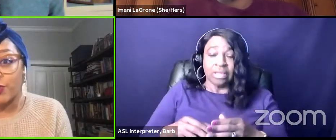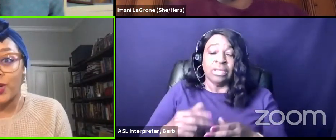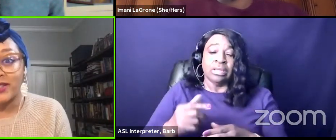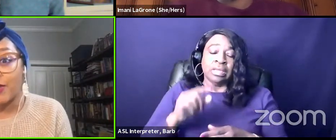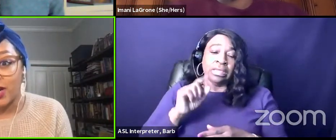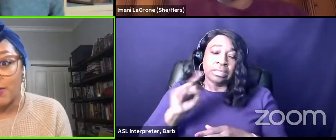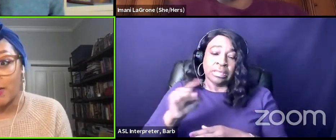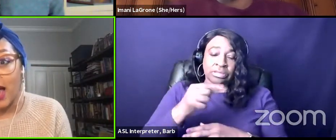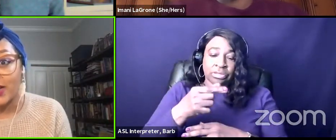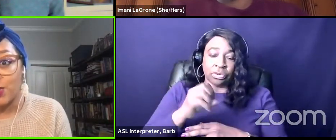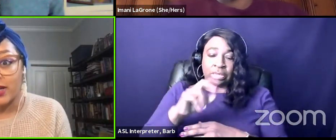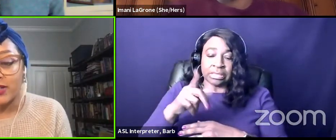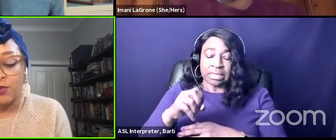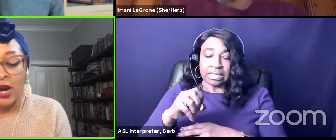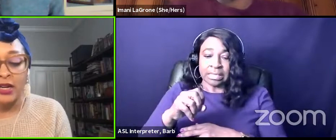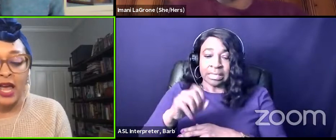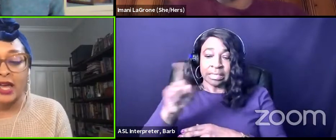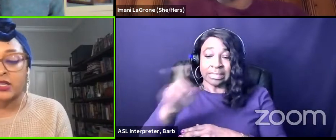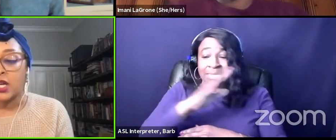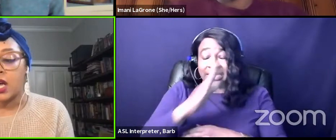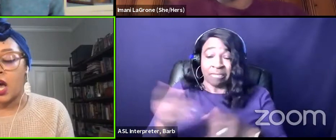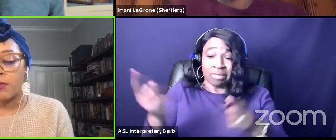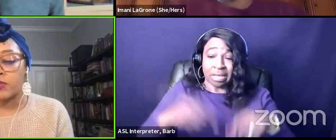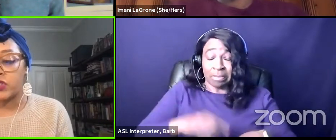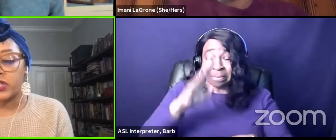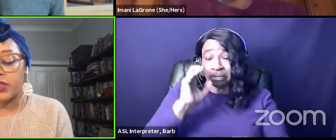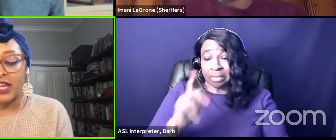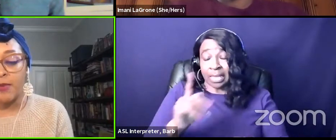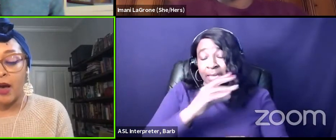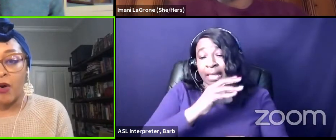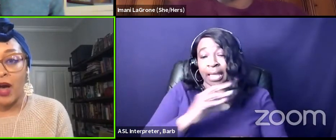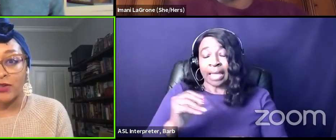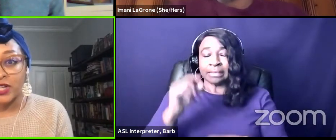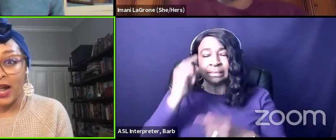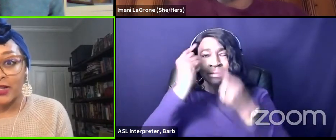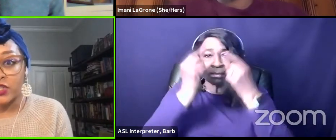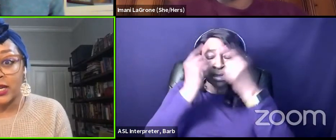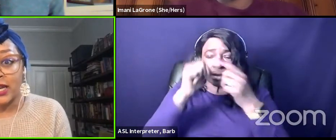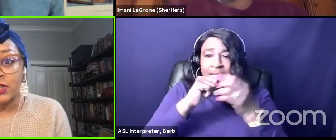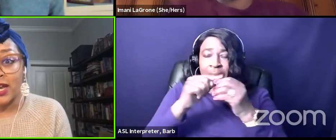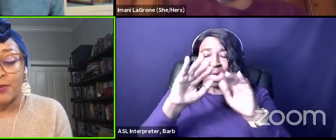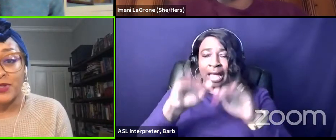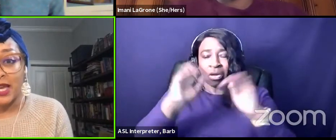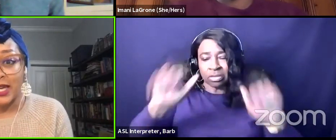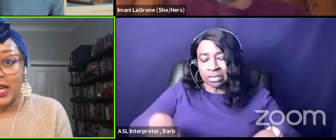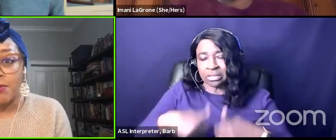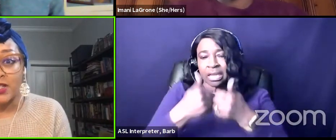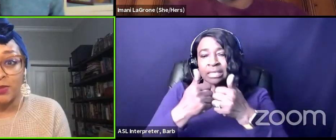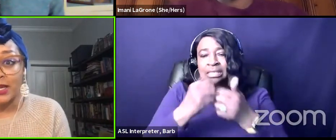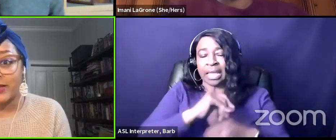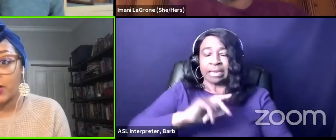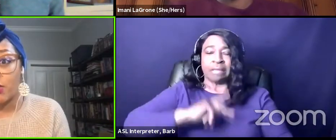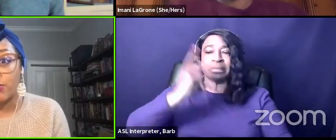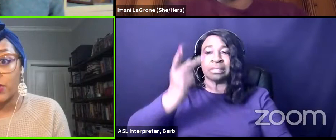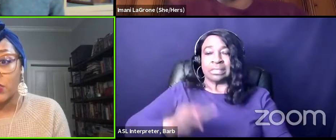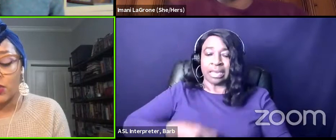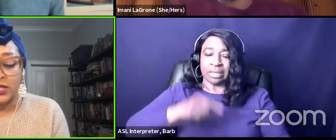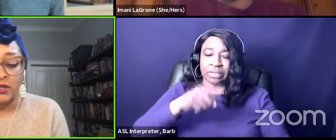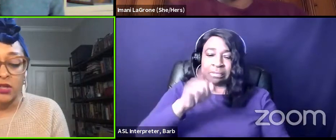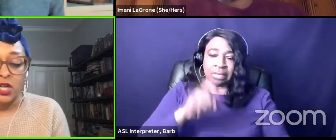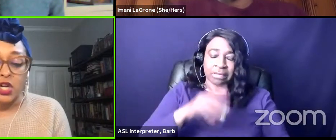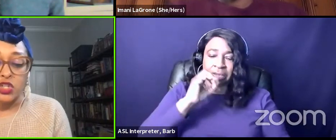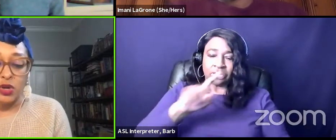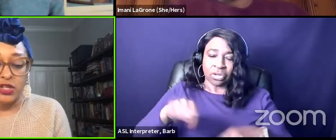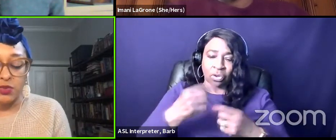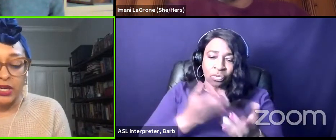george floyd is never coming back to us right and um just to think about how challenging and upsetting it must be to go through this